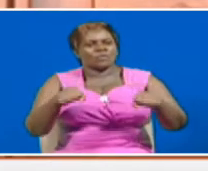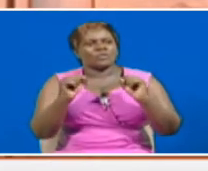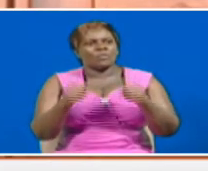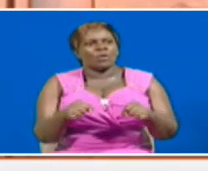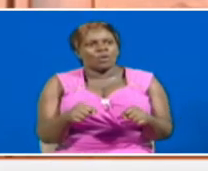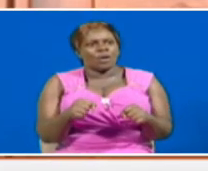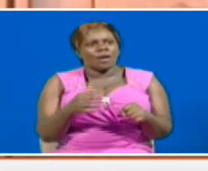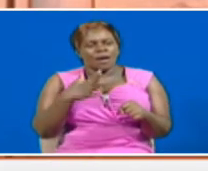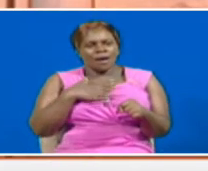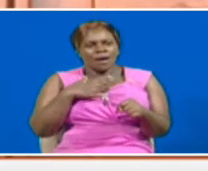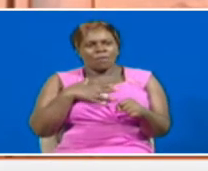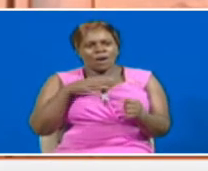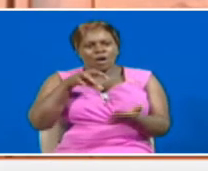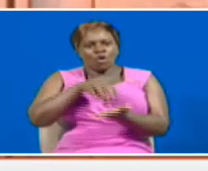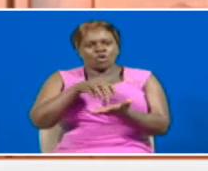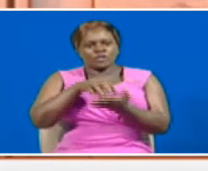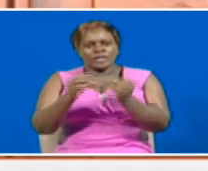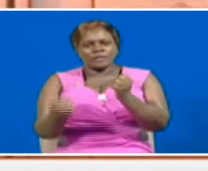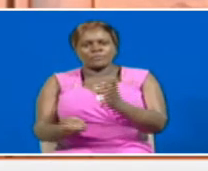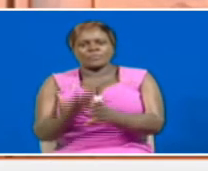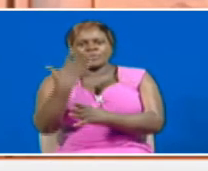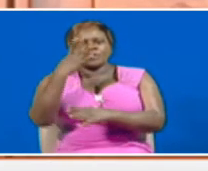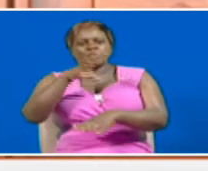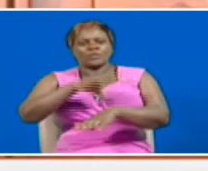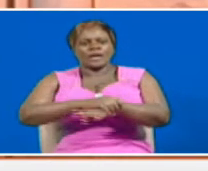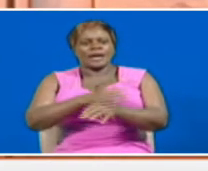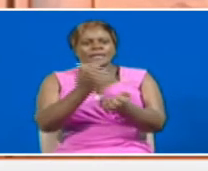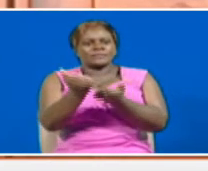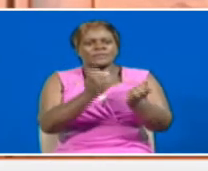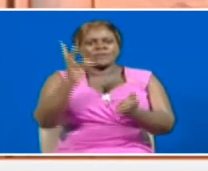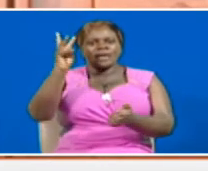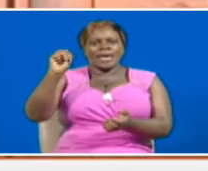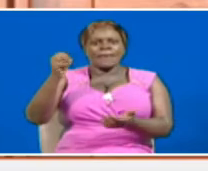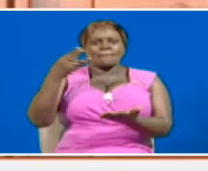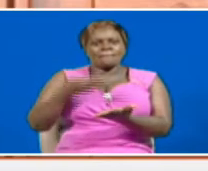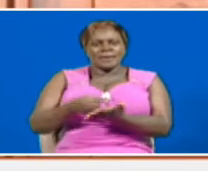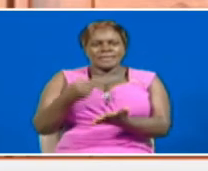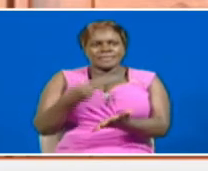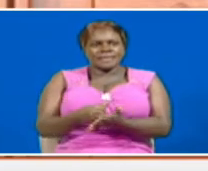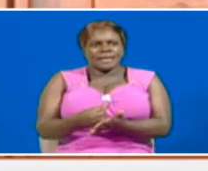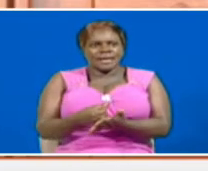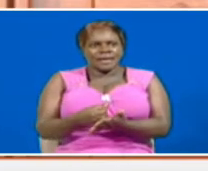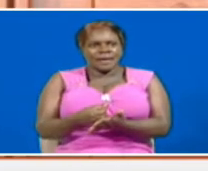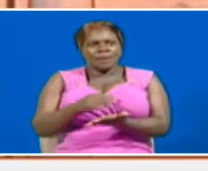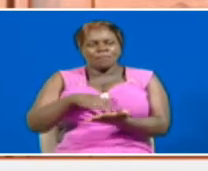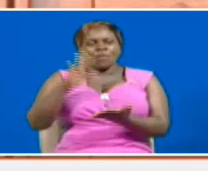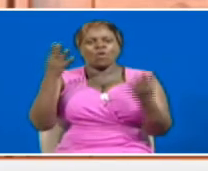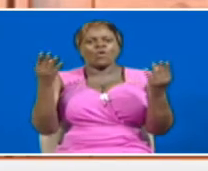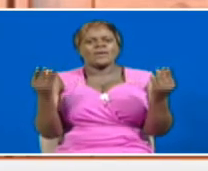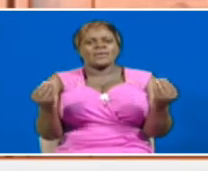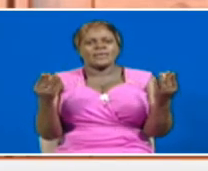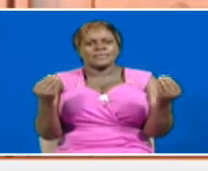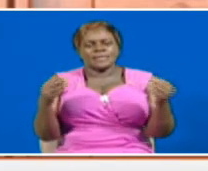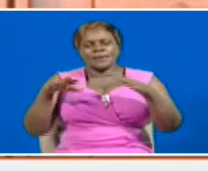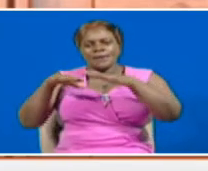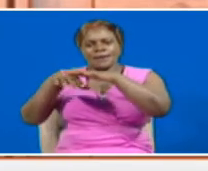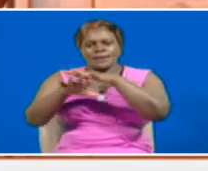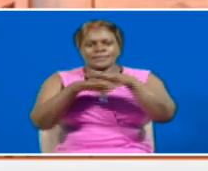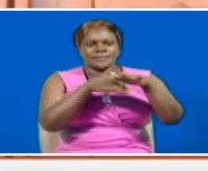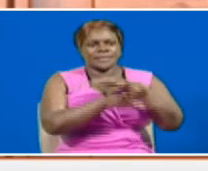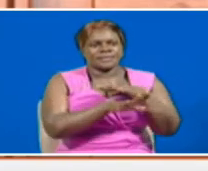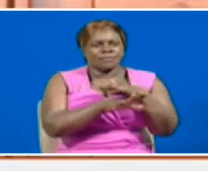our content creators to transact using the M-Pesa platform, which is a much more easy, accessible,